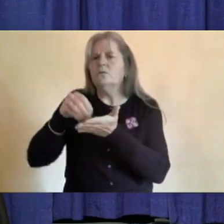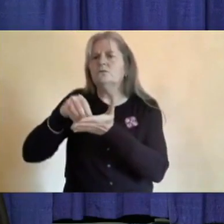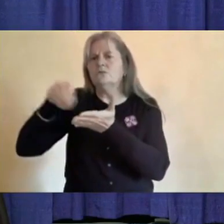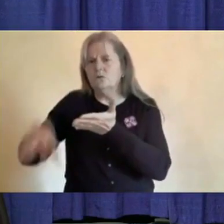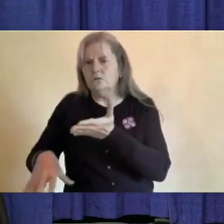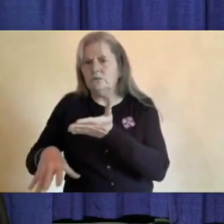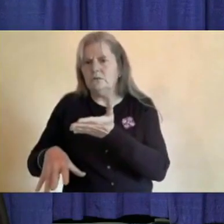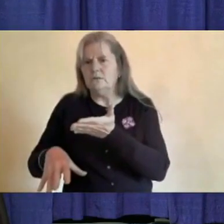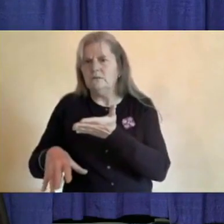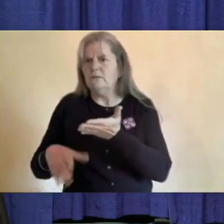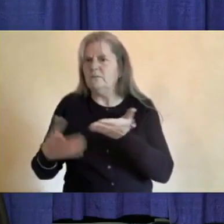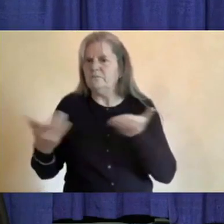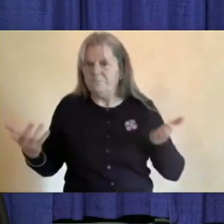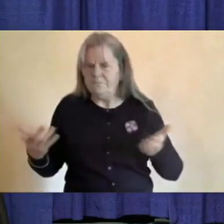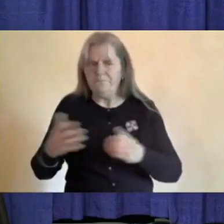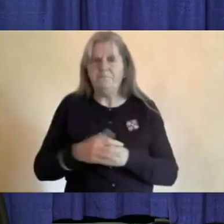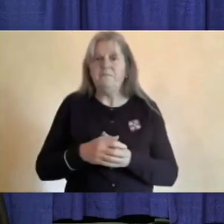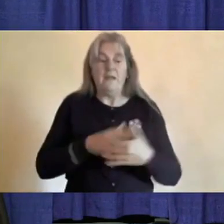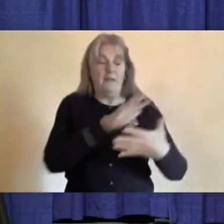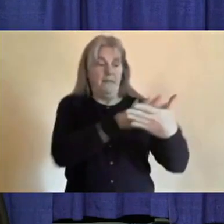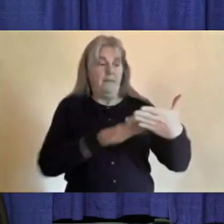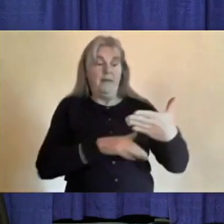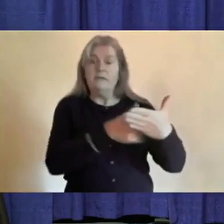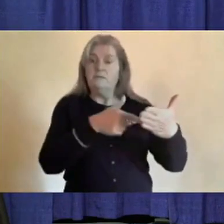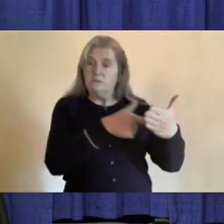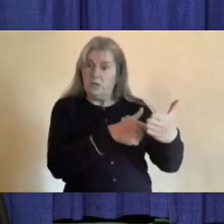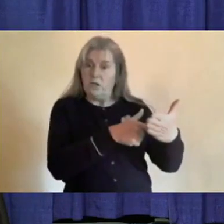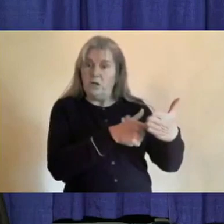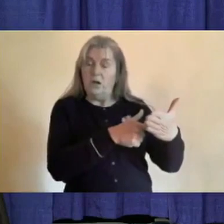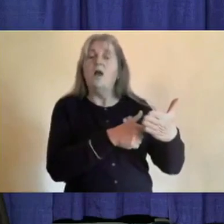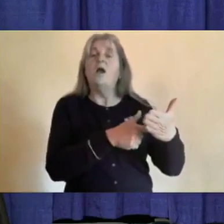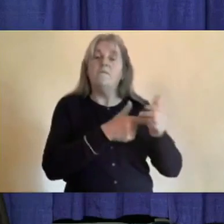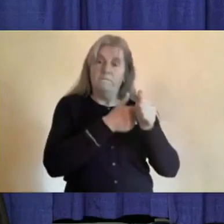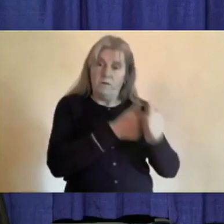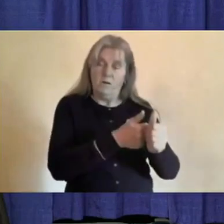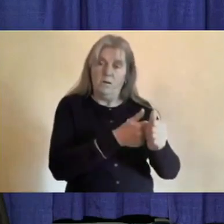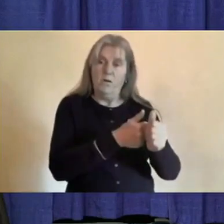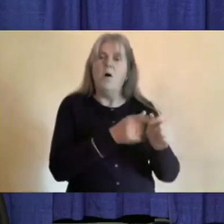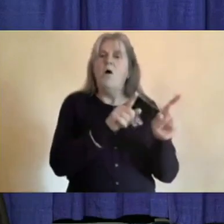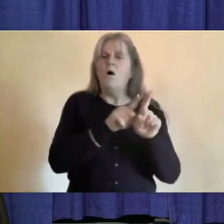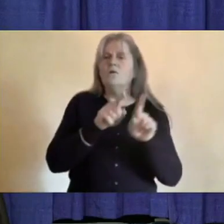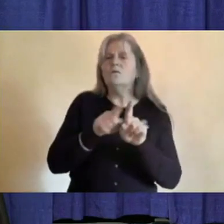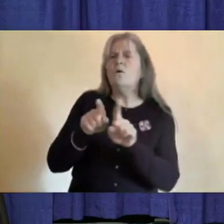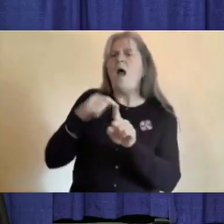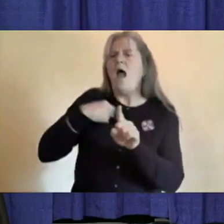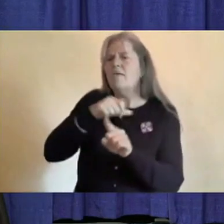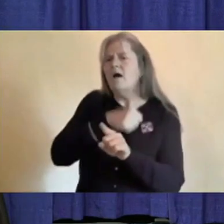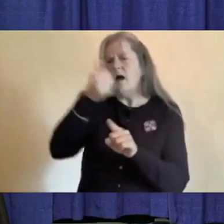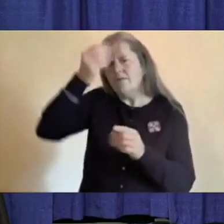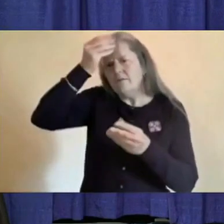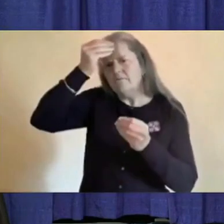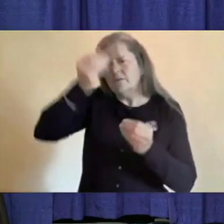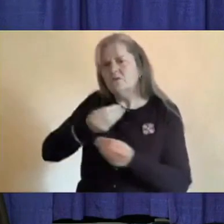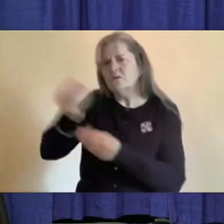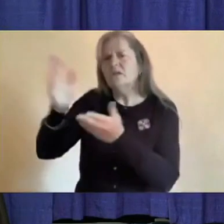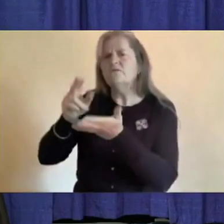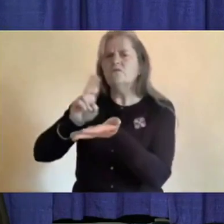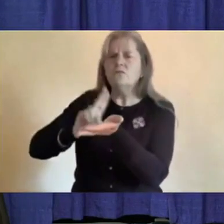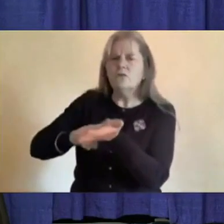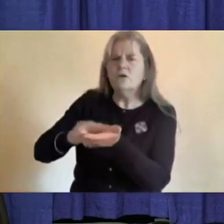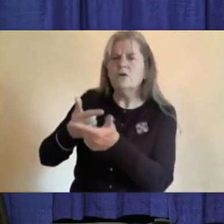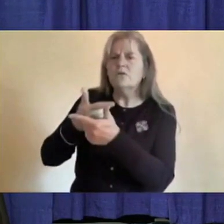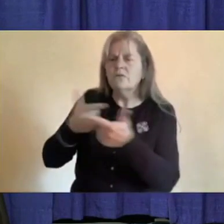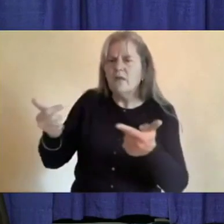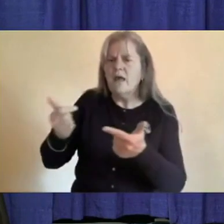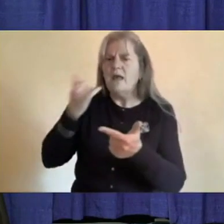To complement this chart, we've also developed guidance for health care providers should they be asked to advise, and this guidance will